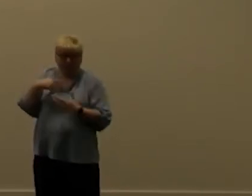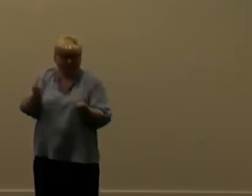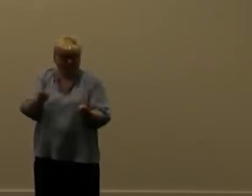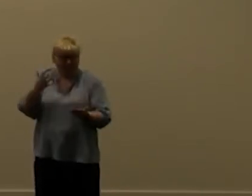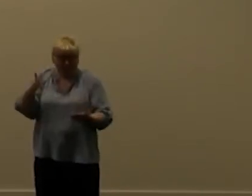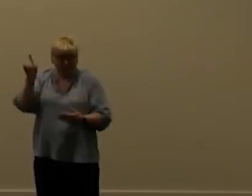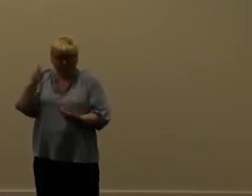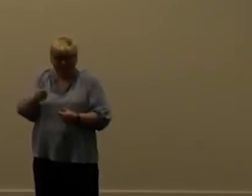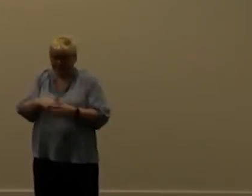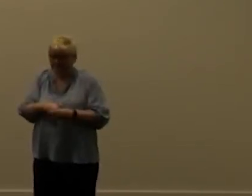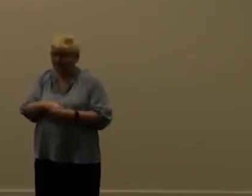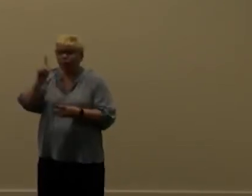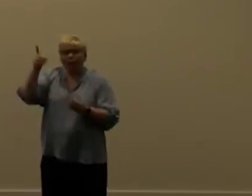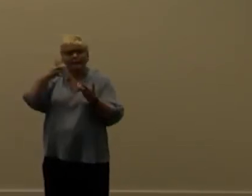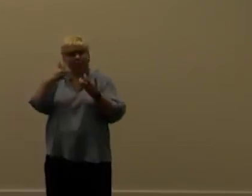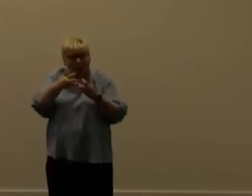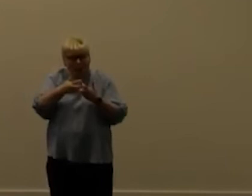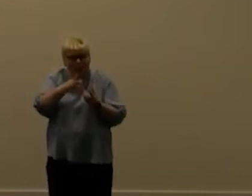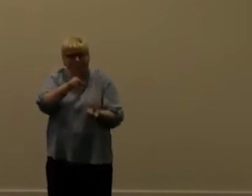yeah so this is how you get that report